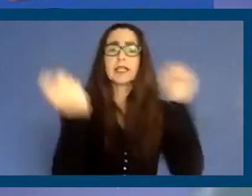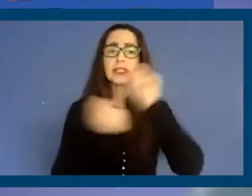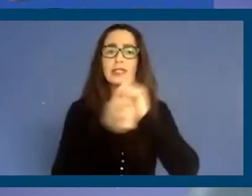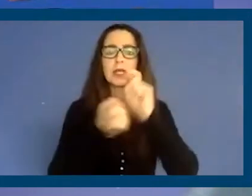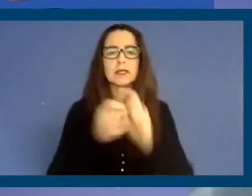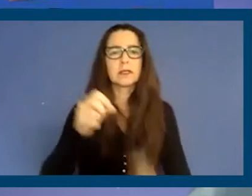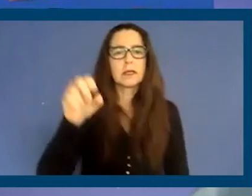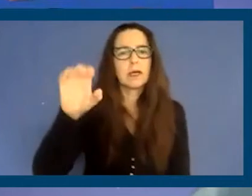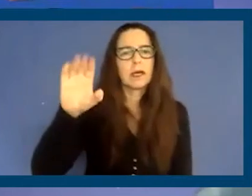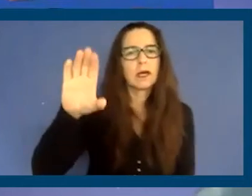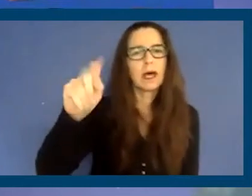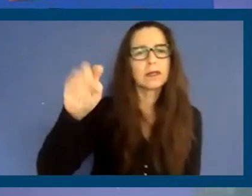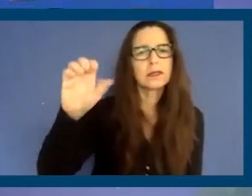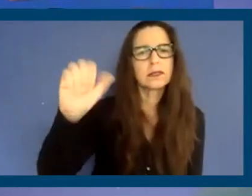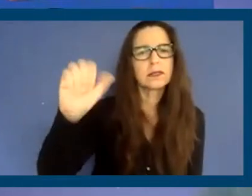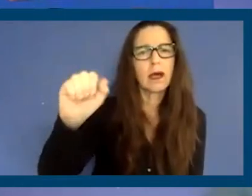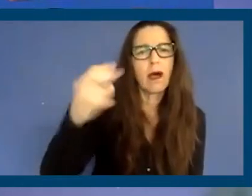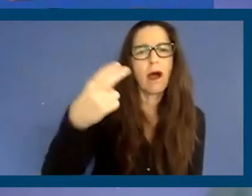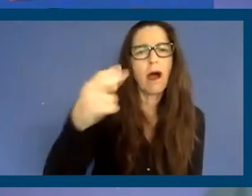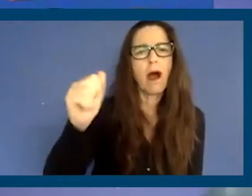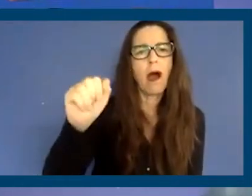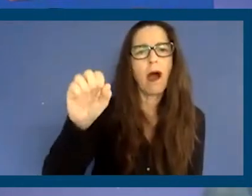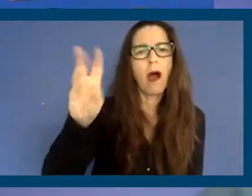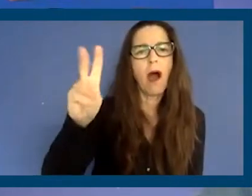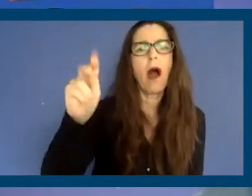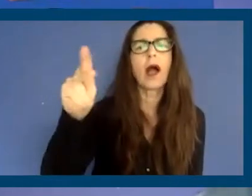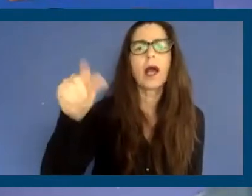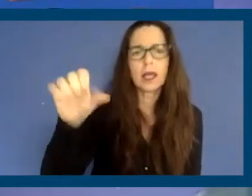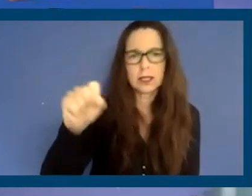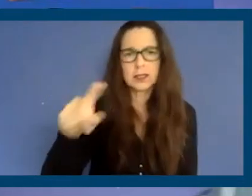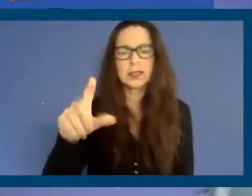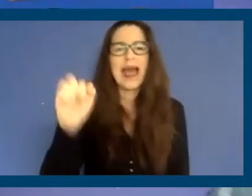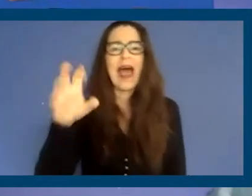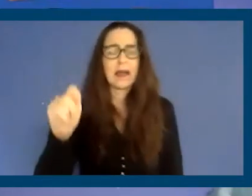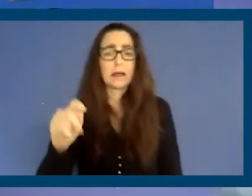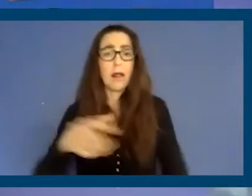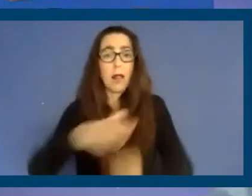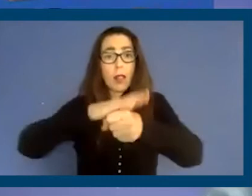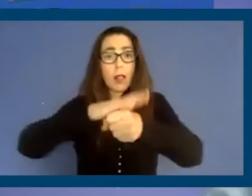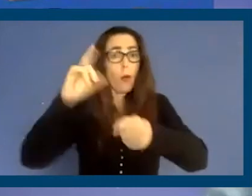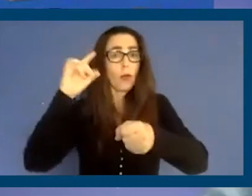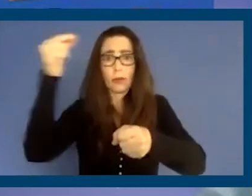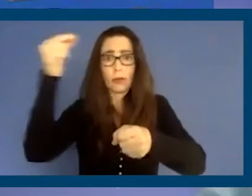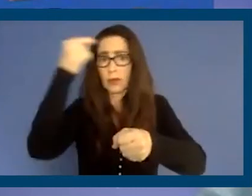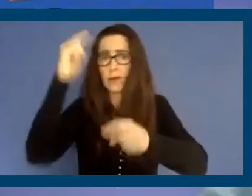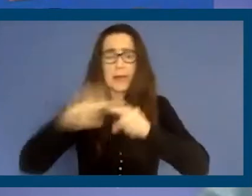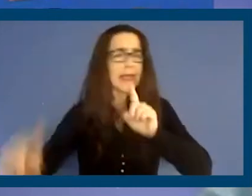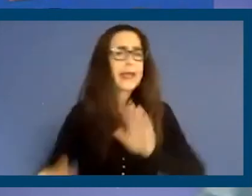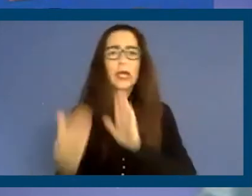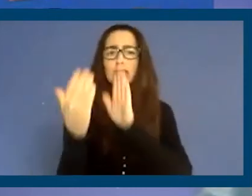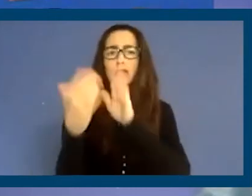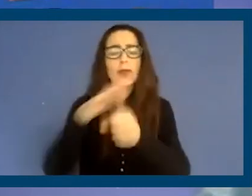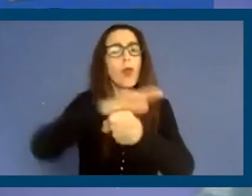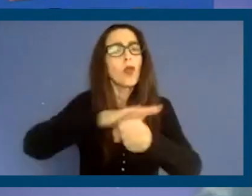Housing Act. This act handcuffs local governments from really addressing their local